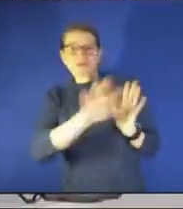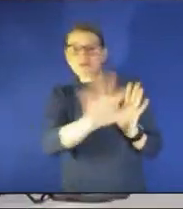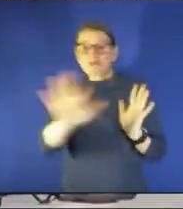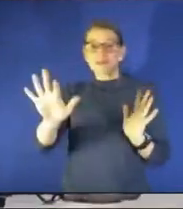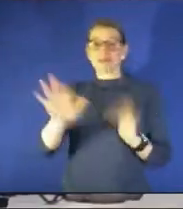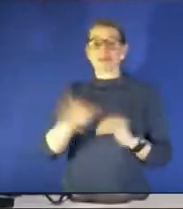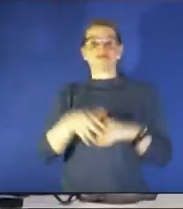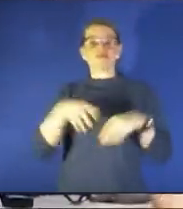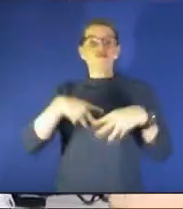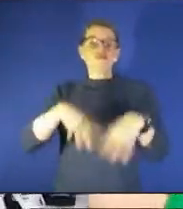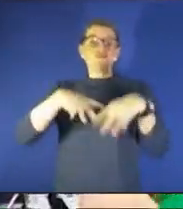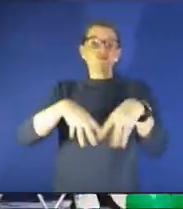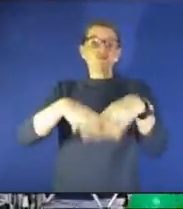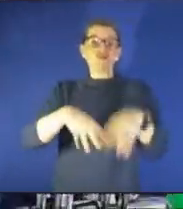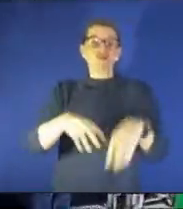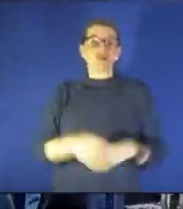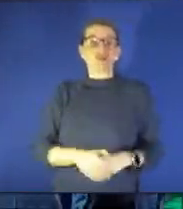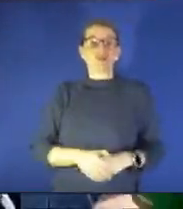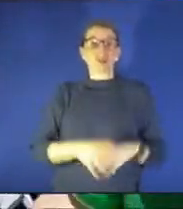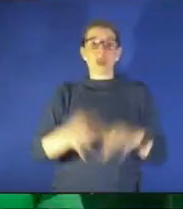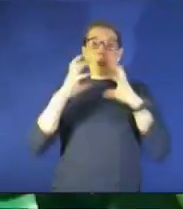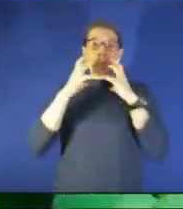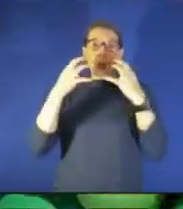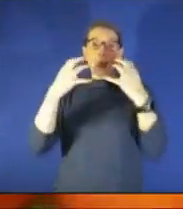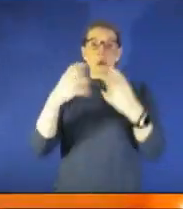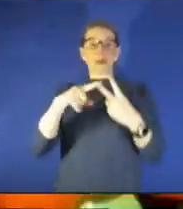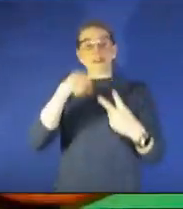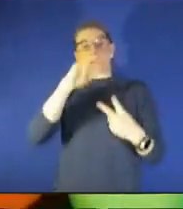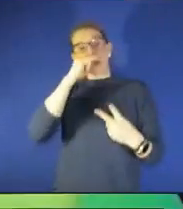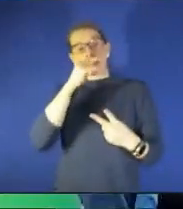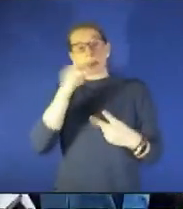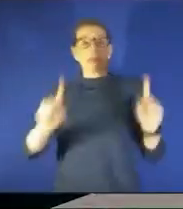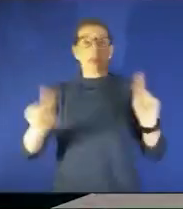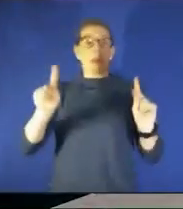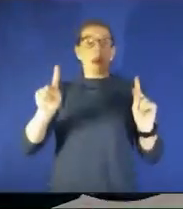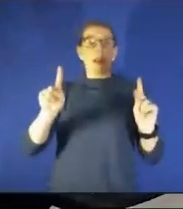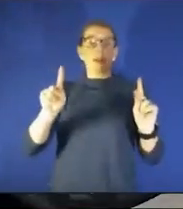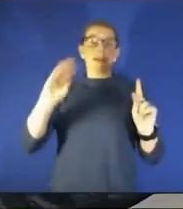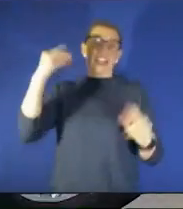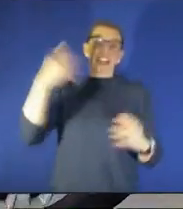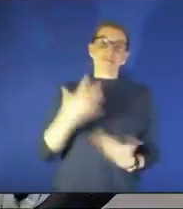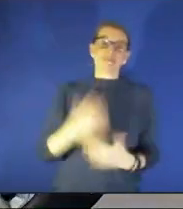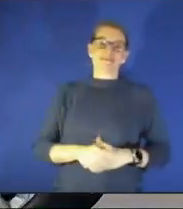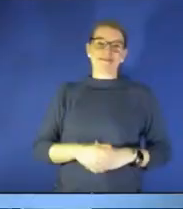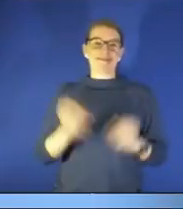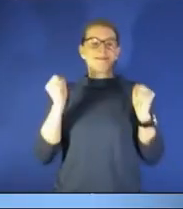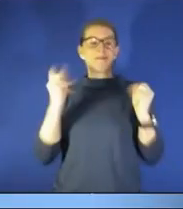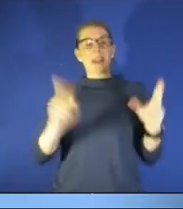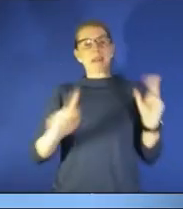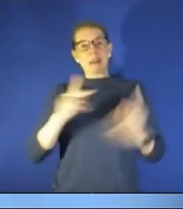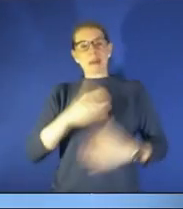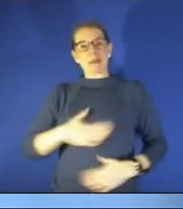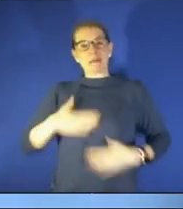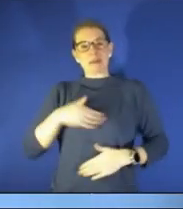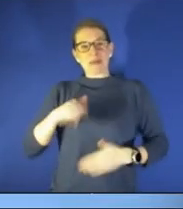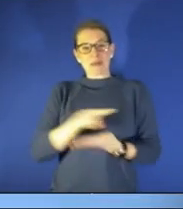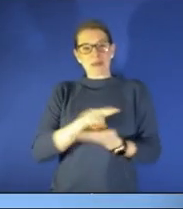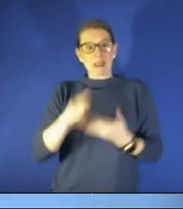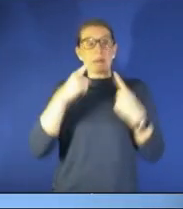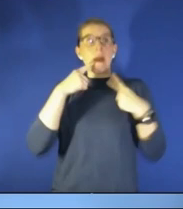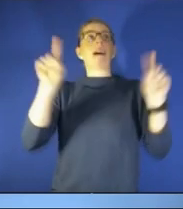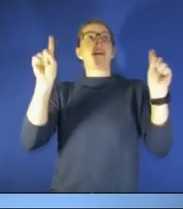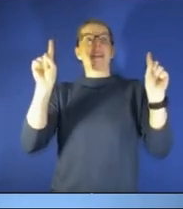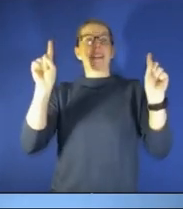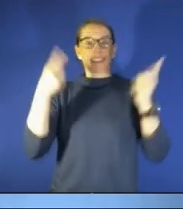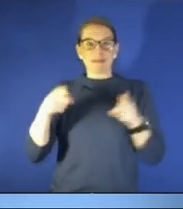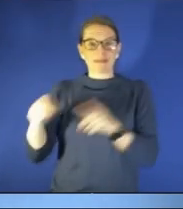balloons floats kids people and sunshine so a lot of people enjoying that this week's nice to see finally get your questions sent